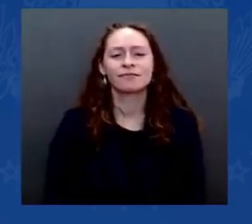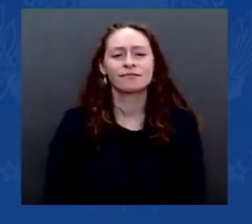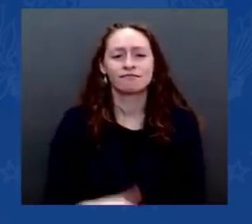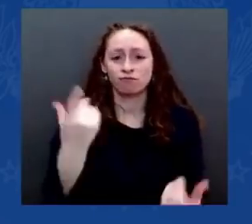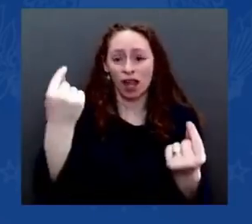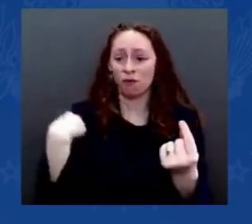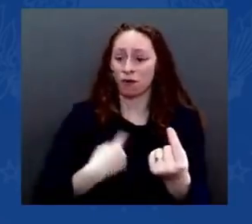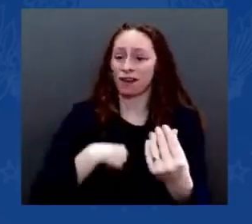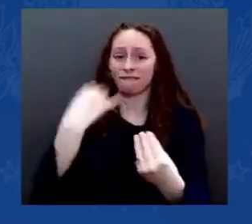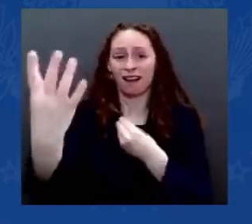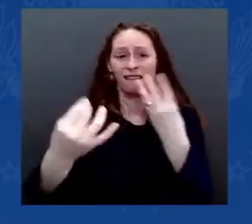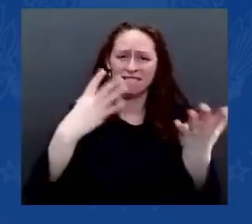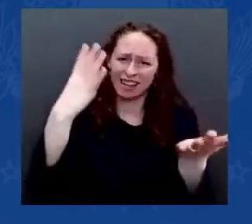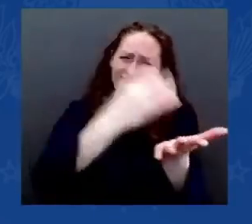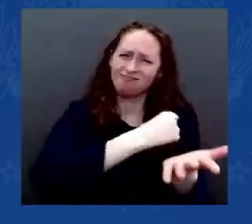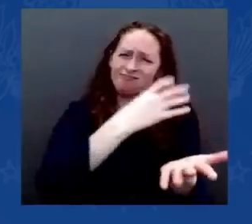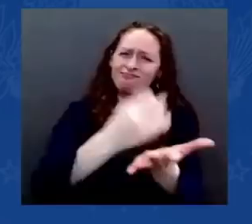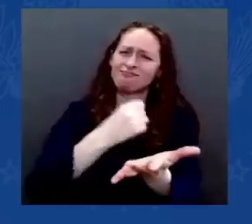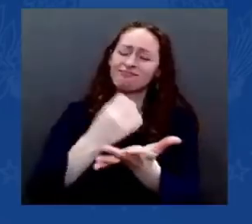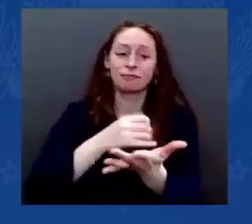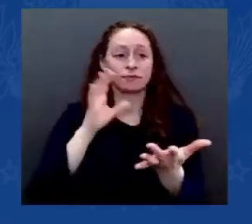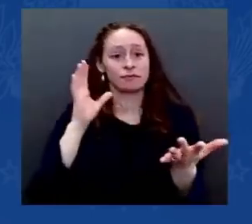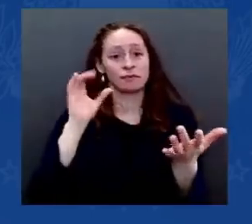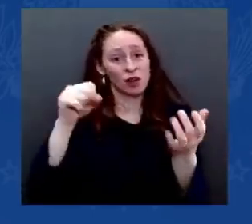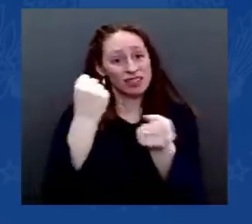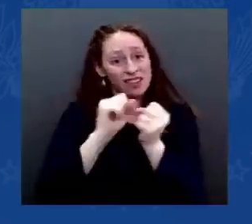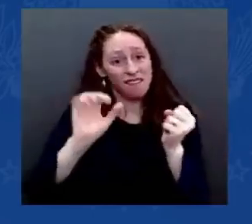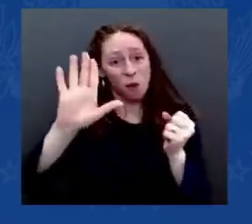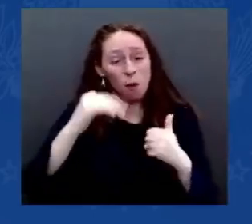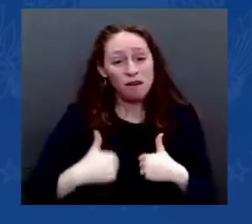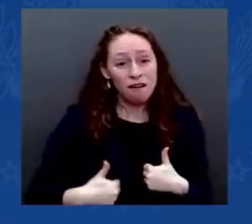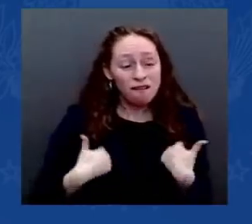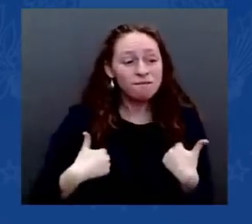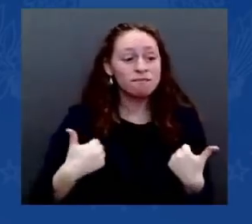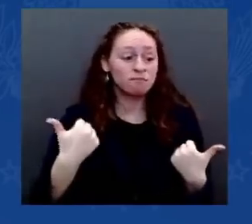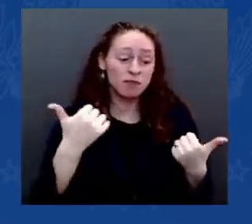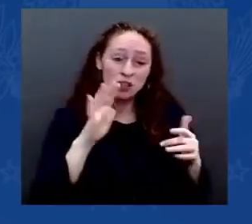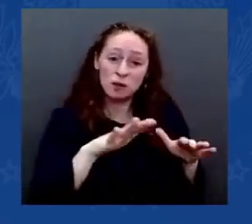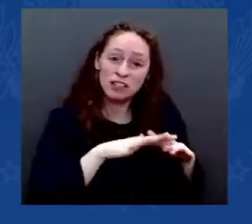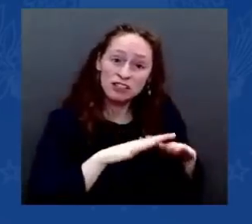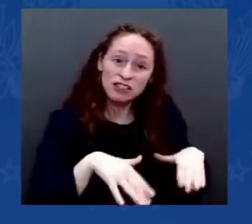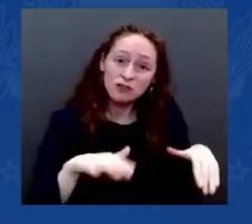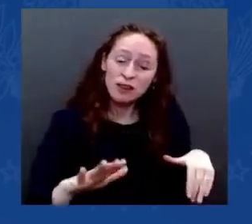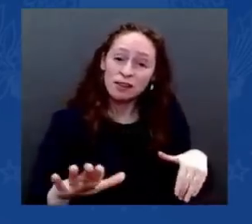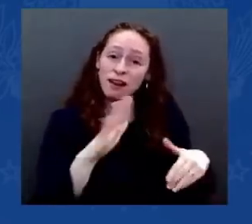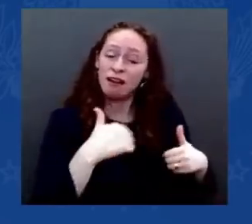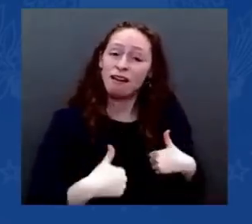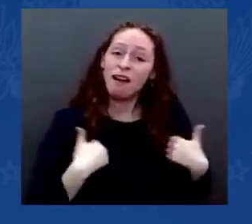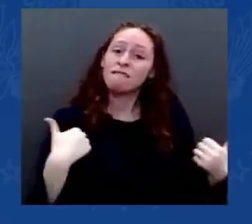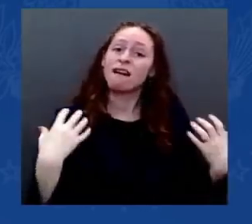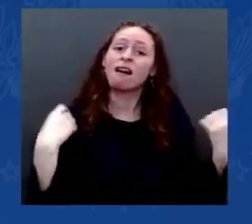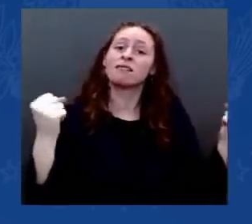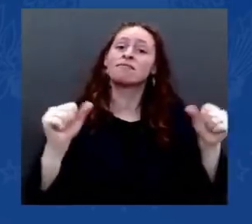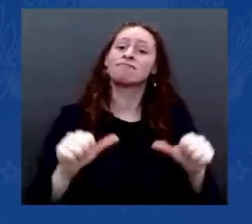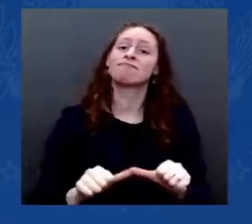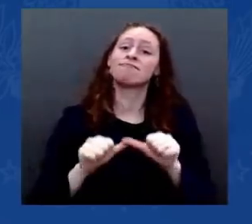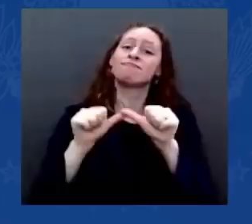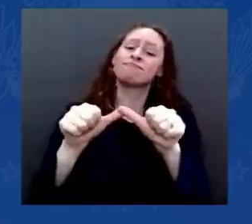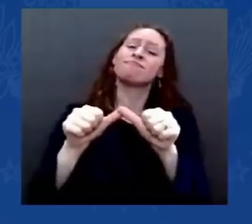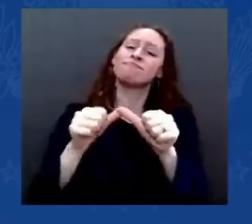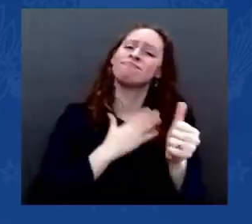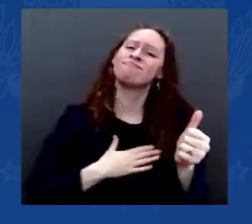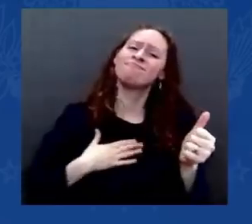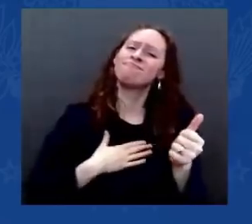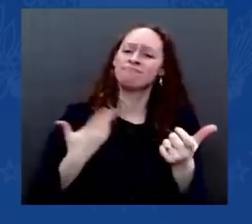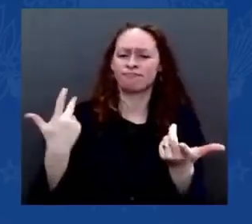child's. Please take advantage of what we already have. Okay? So, thank you. Now I'm going to get this briefing started.